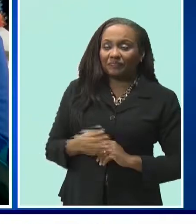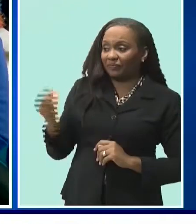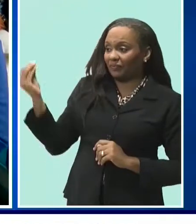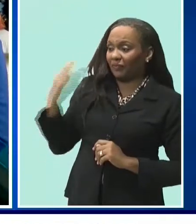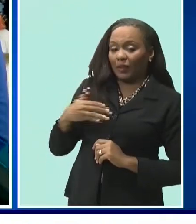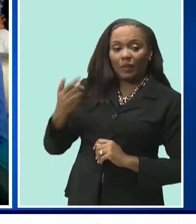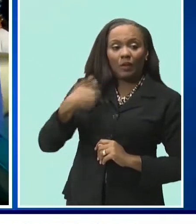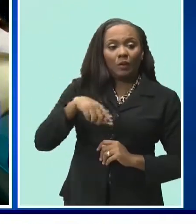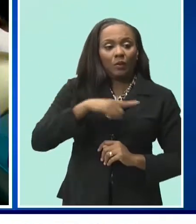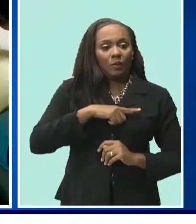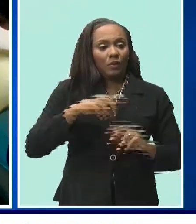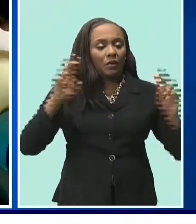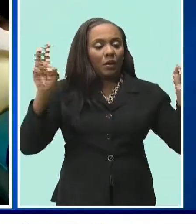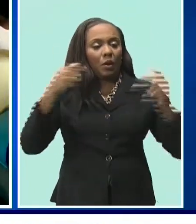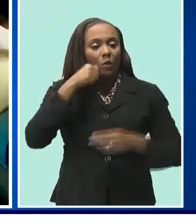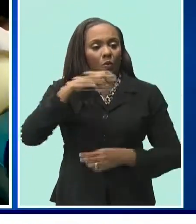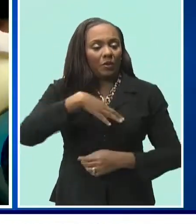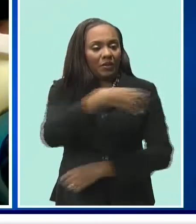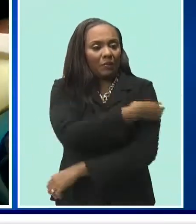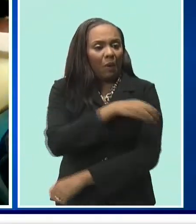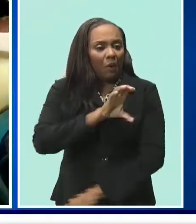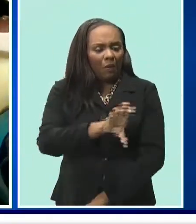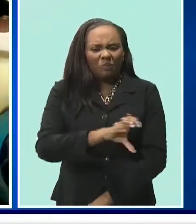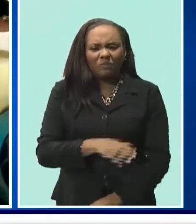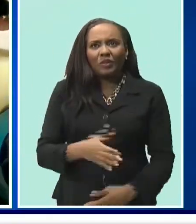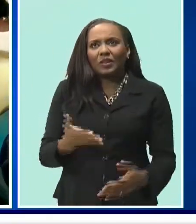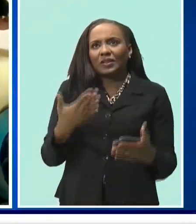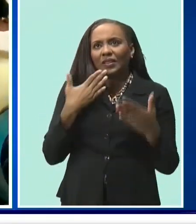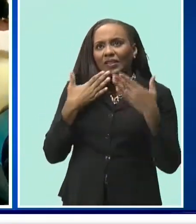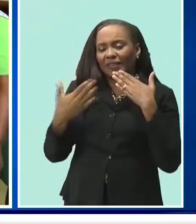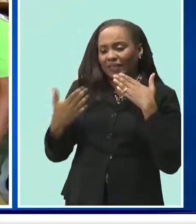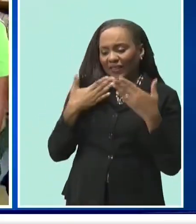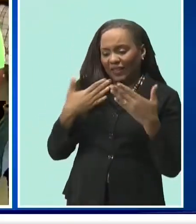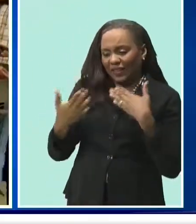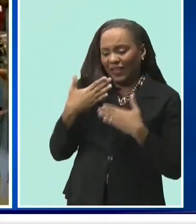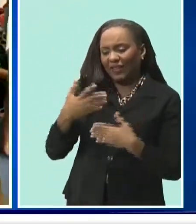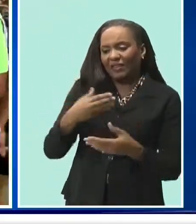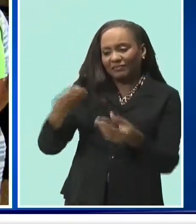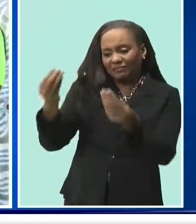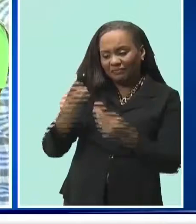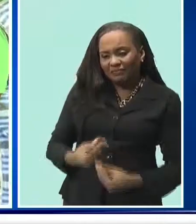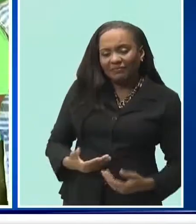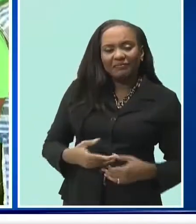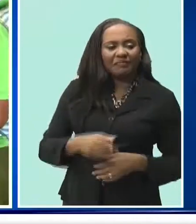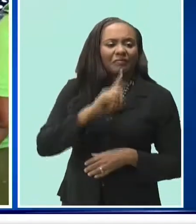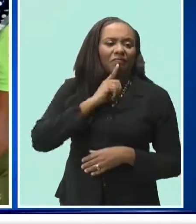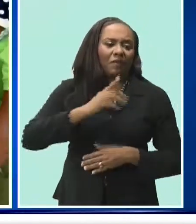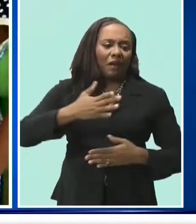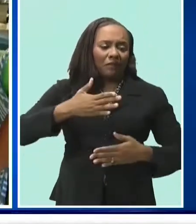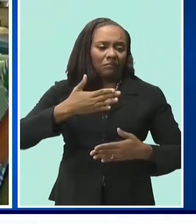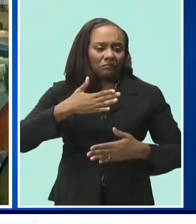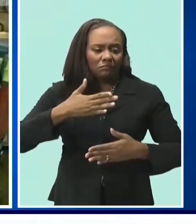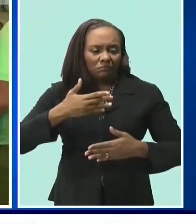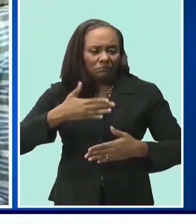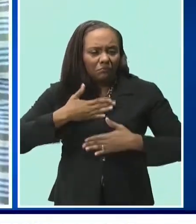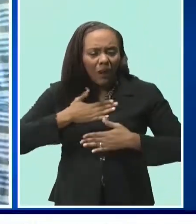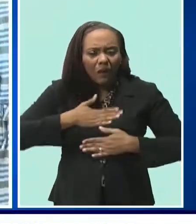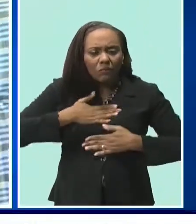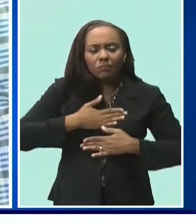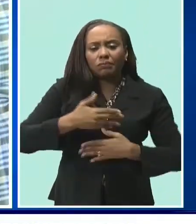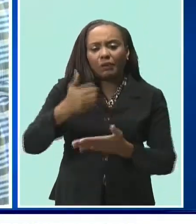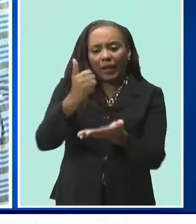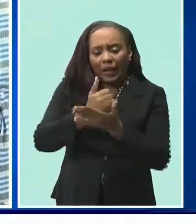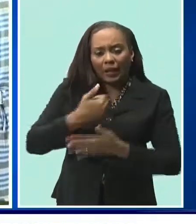develop empowerment, we would just like to say thank you for your donation of this fish. It's a great help to us in this